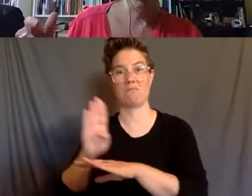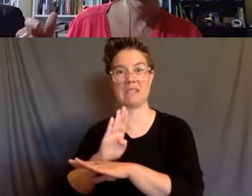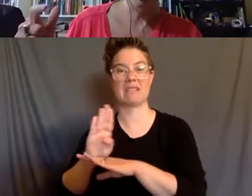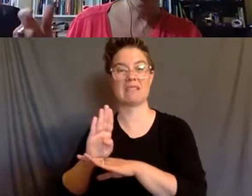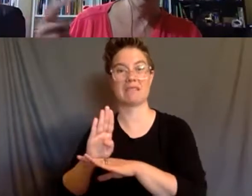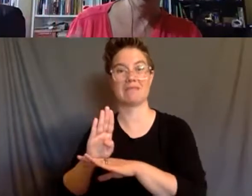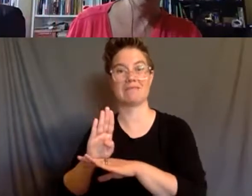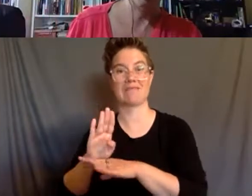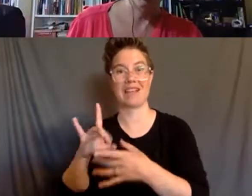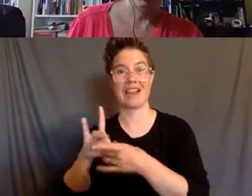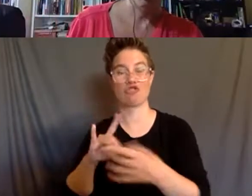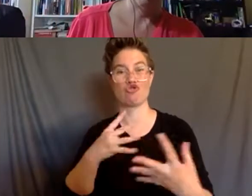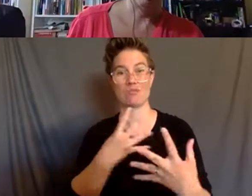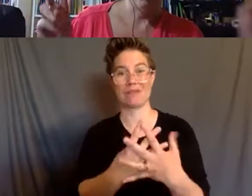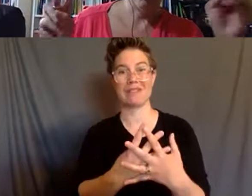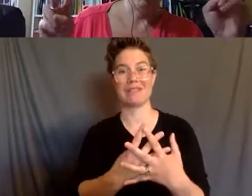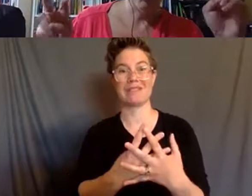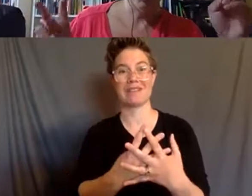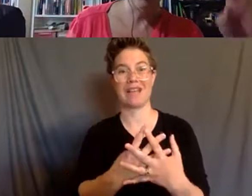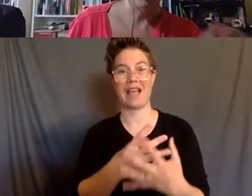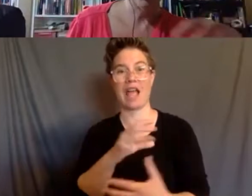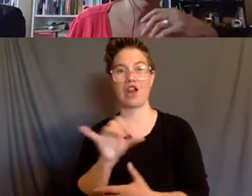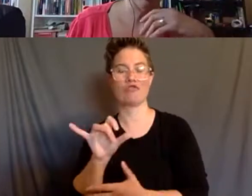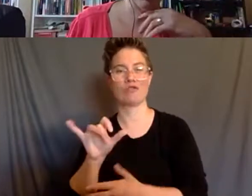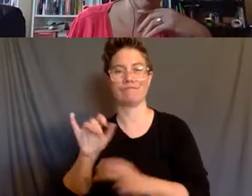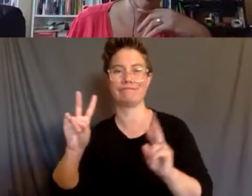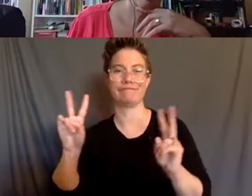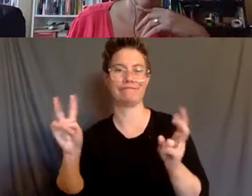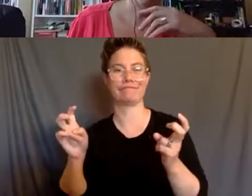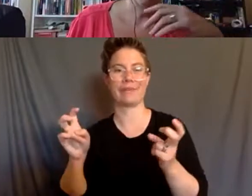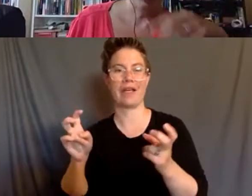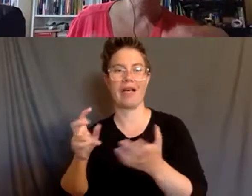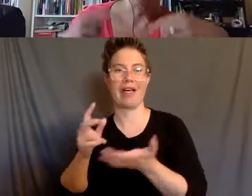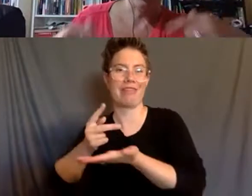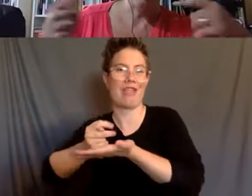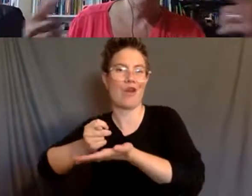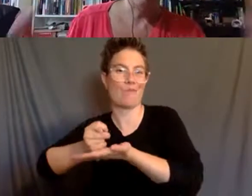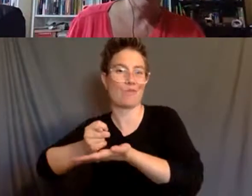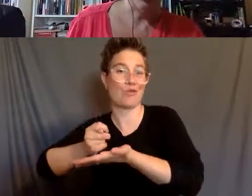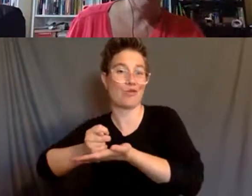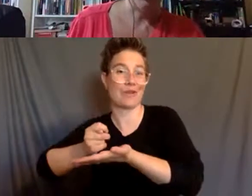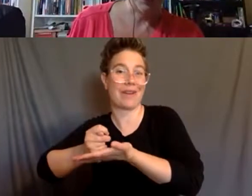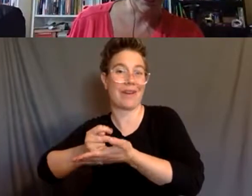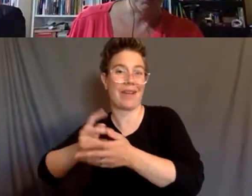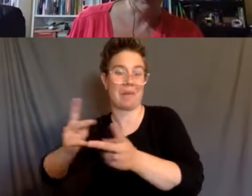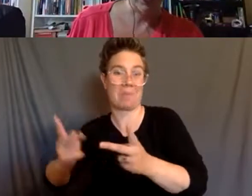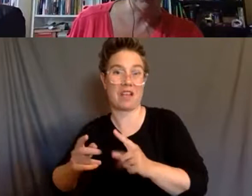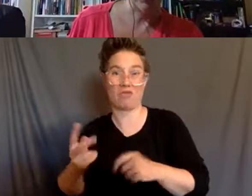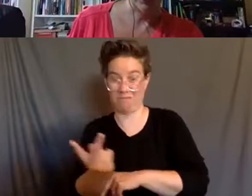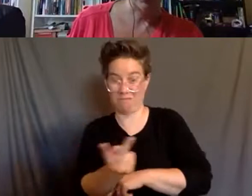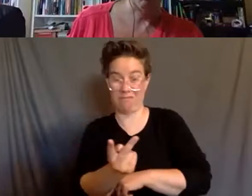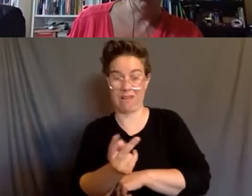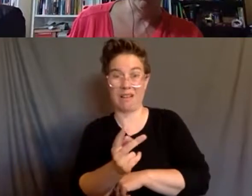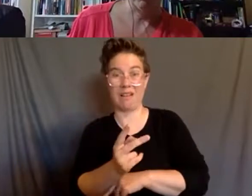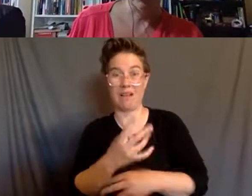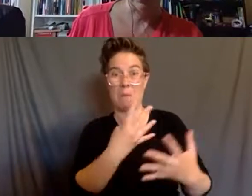prisons, but also, uh, what they call therapeutic facilities. So we are fighting the same enemies actually